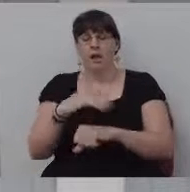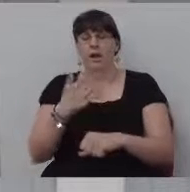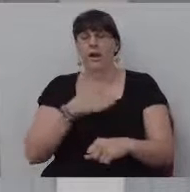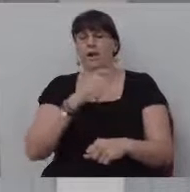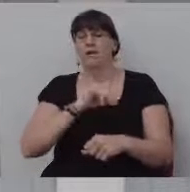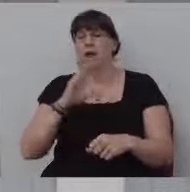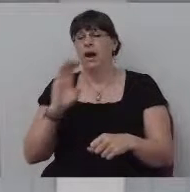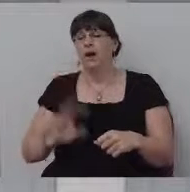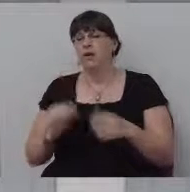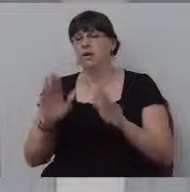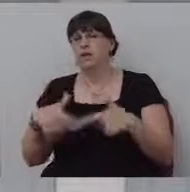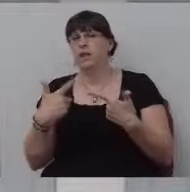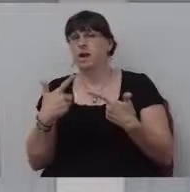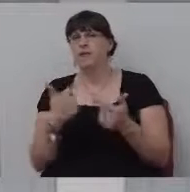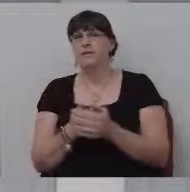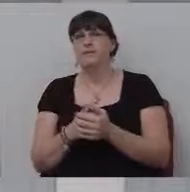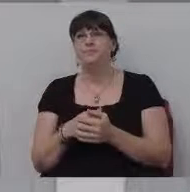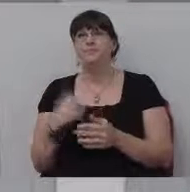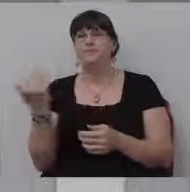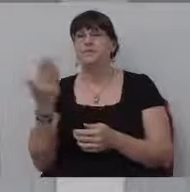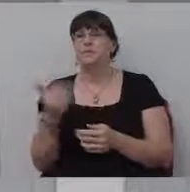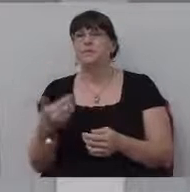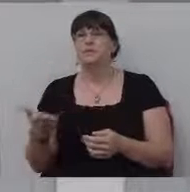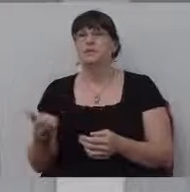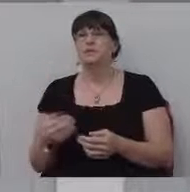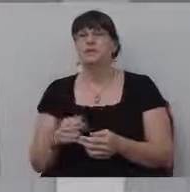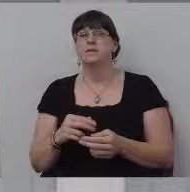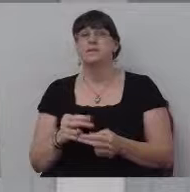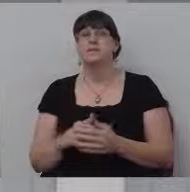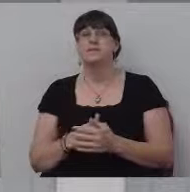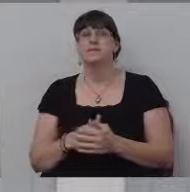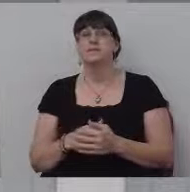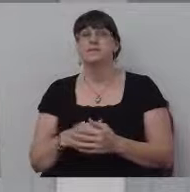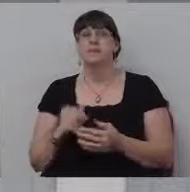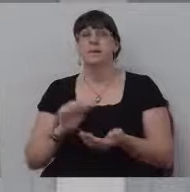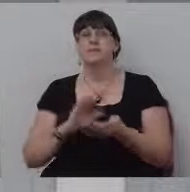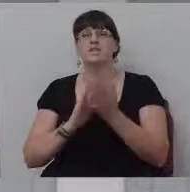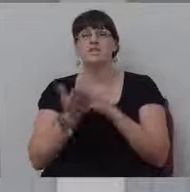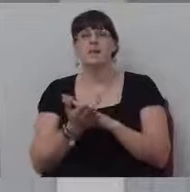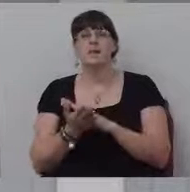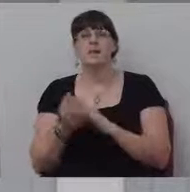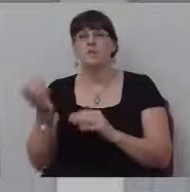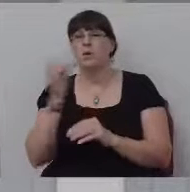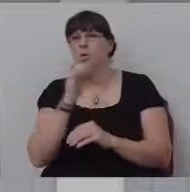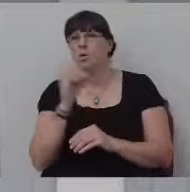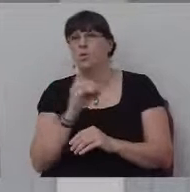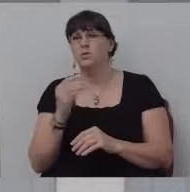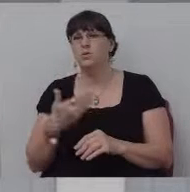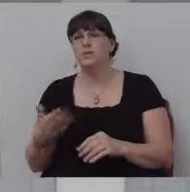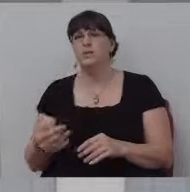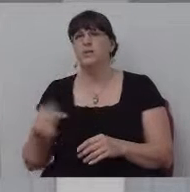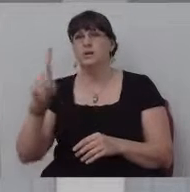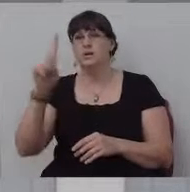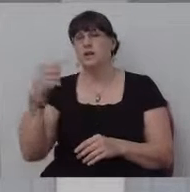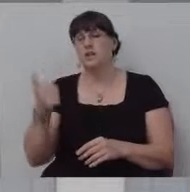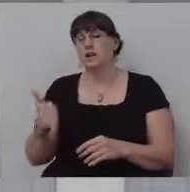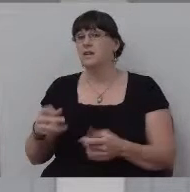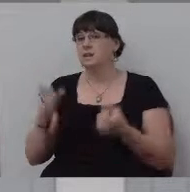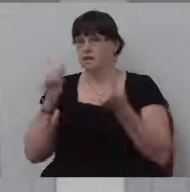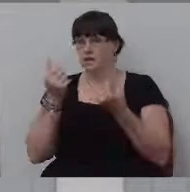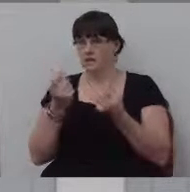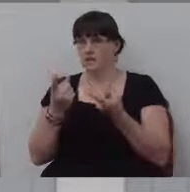Christian life, early on, some of those things kind of after a while, they just become old hat, you know, tithing. I still tithe.